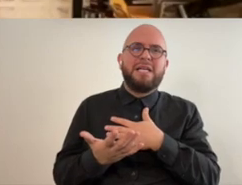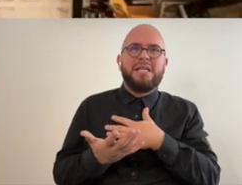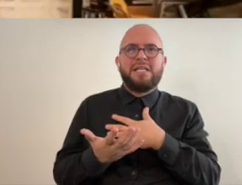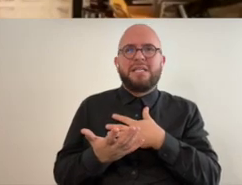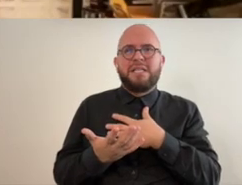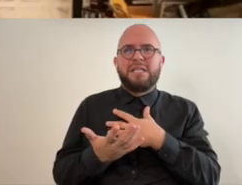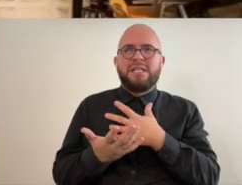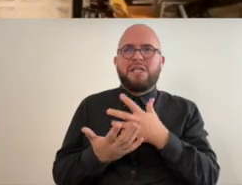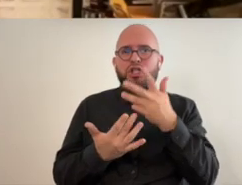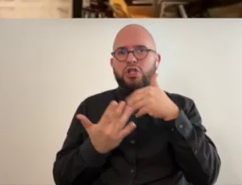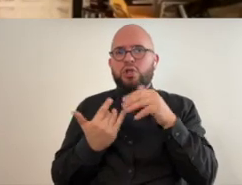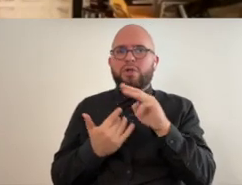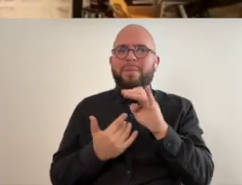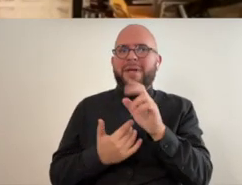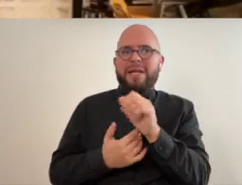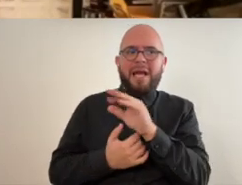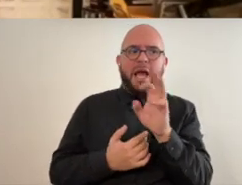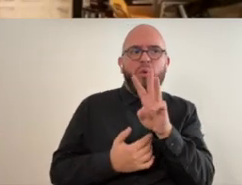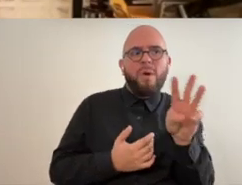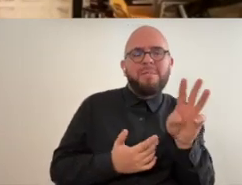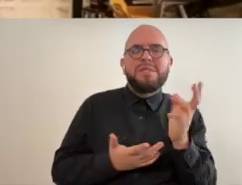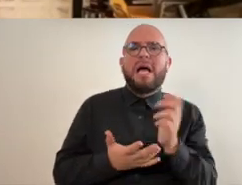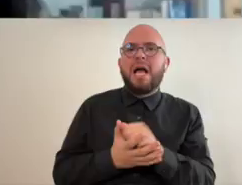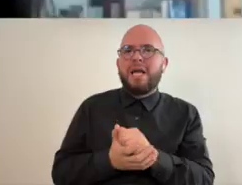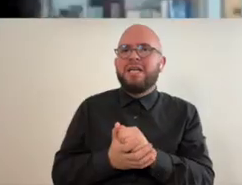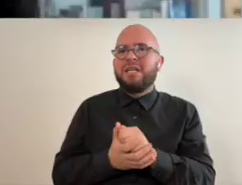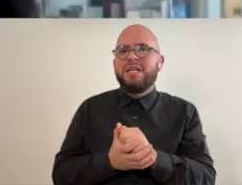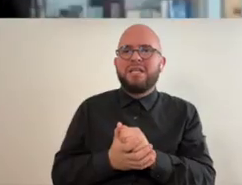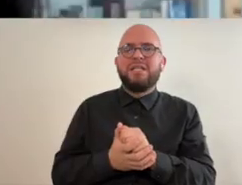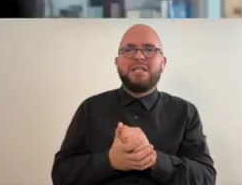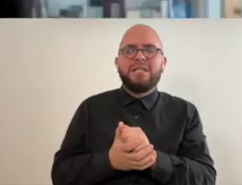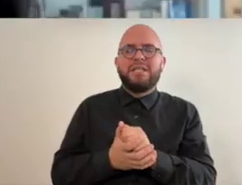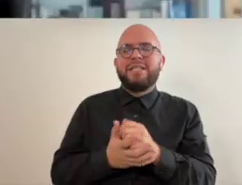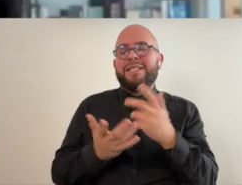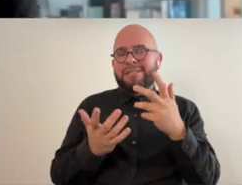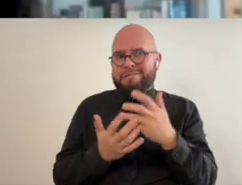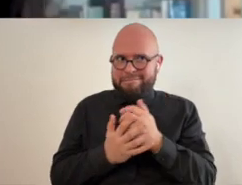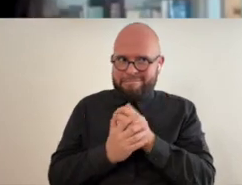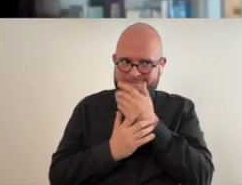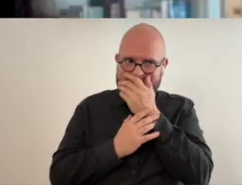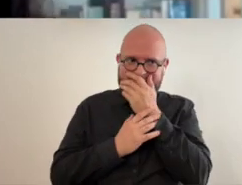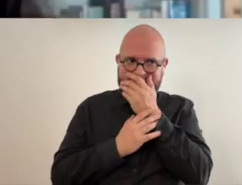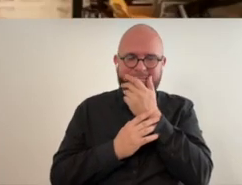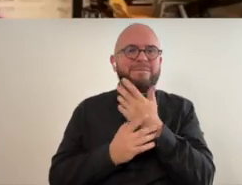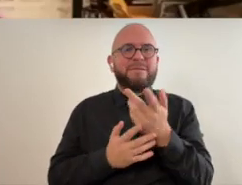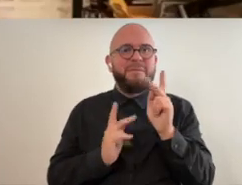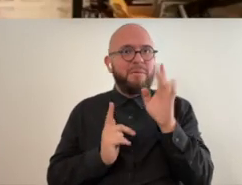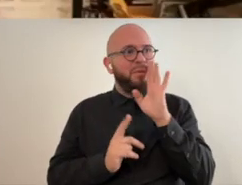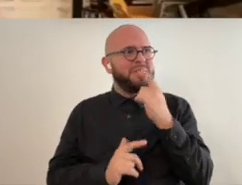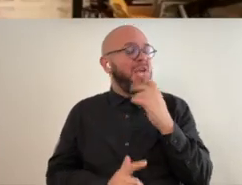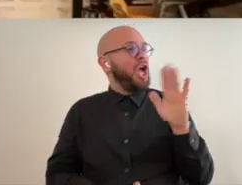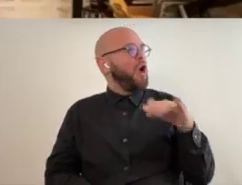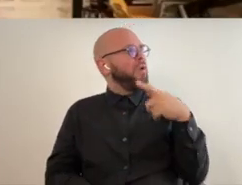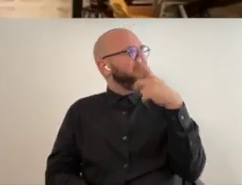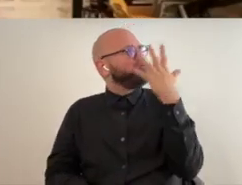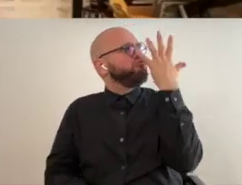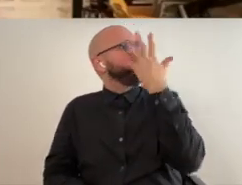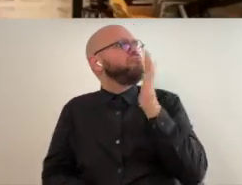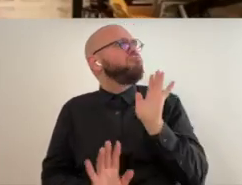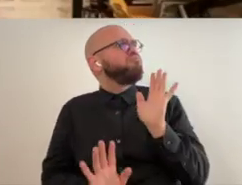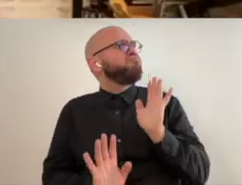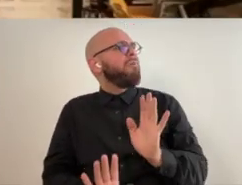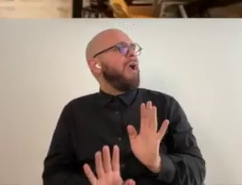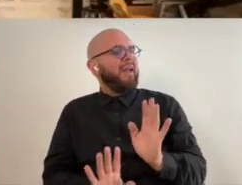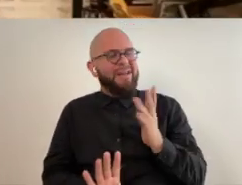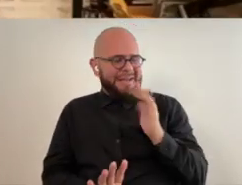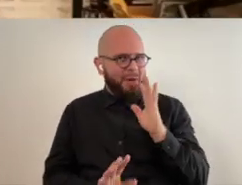my website which needs to be updated by the time this airs you'll be like it looks great it'll be fabulous